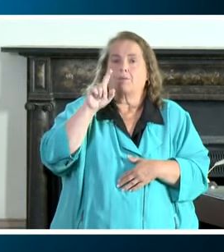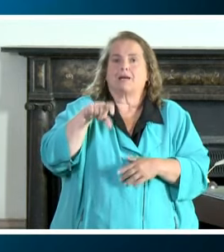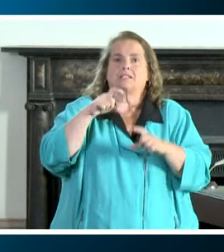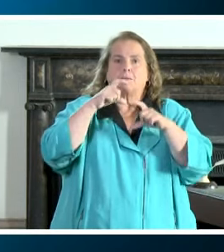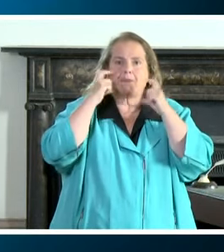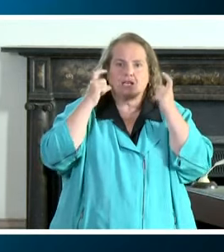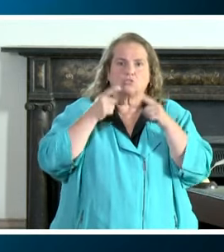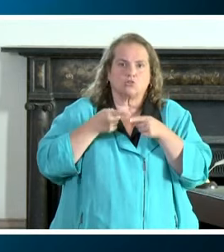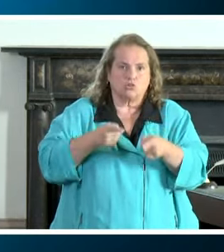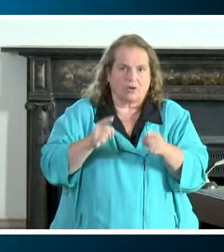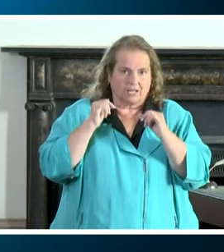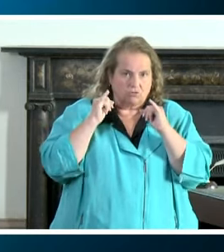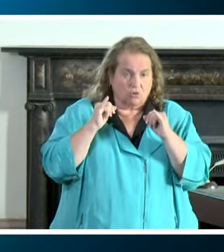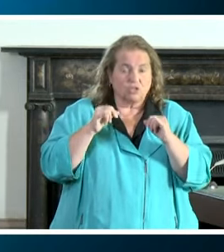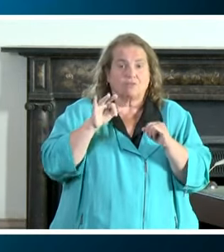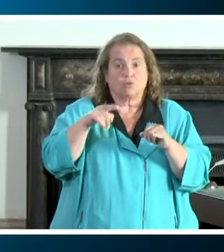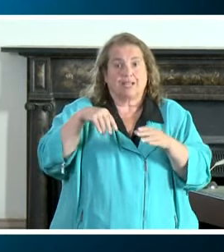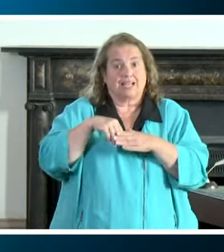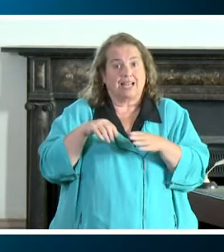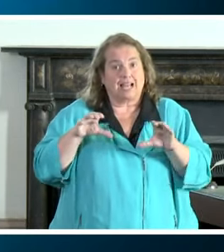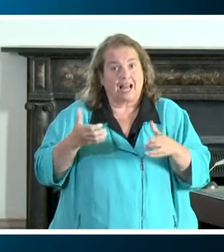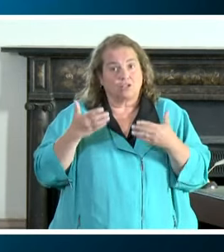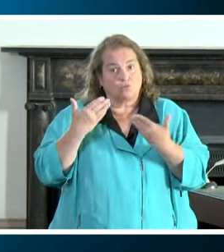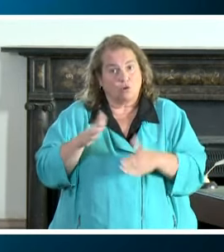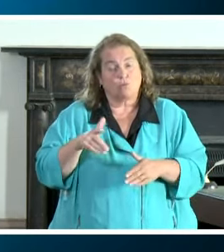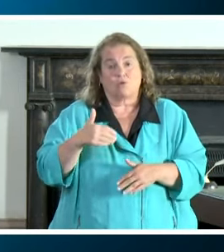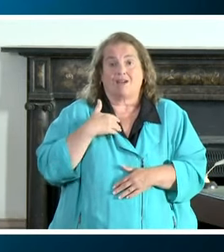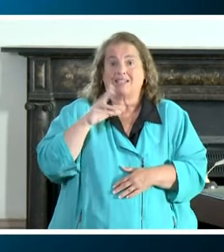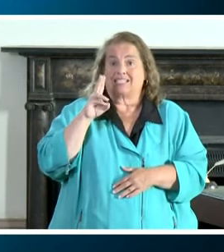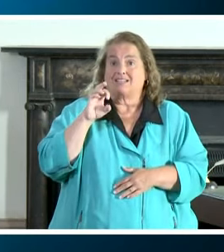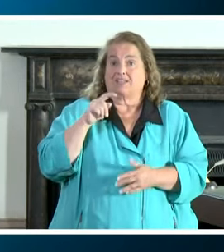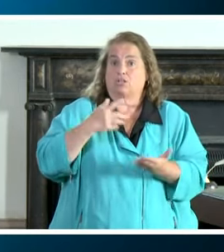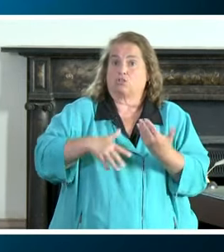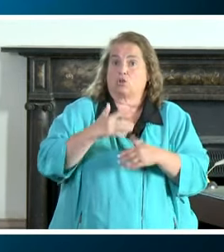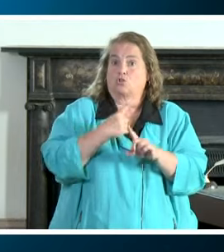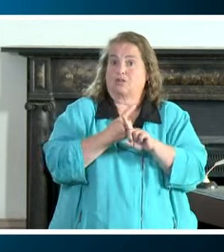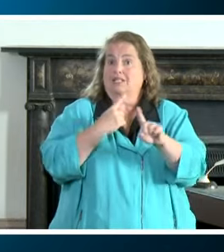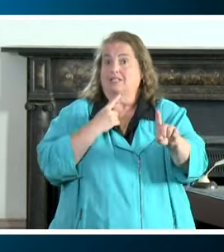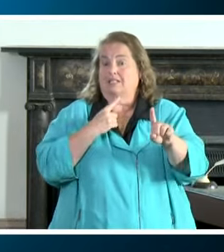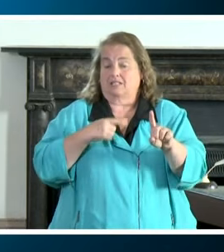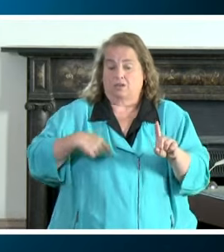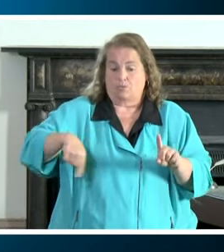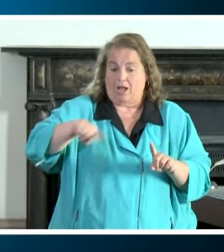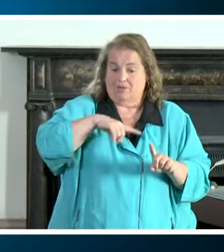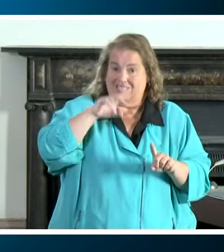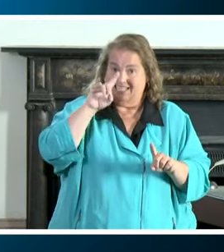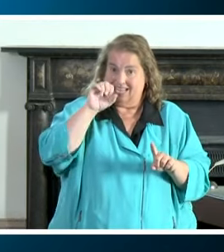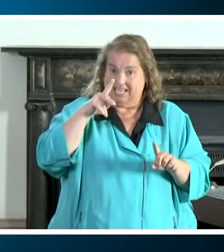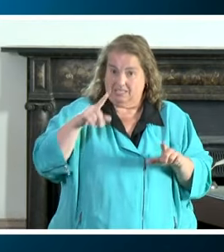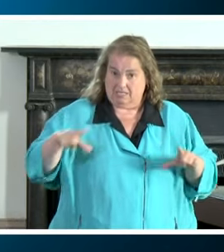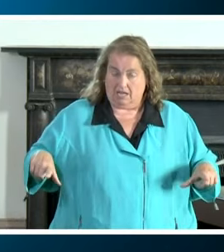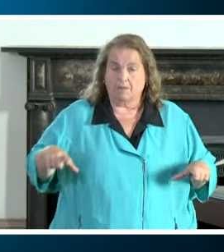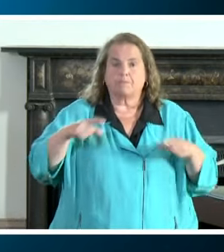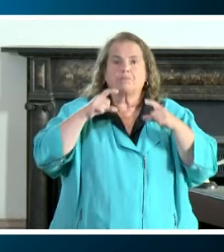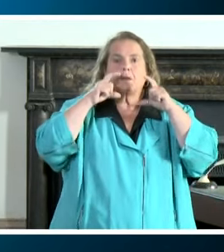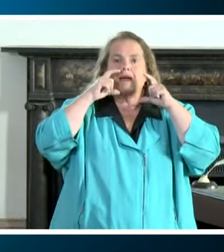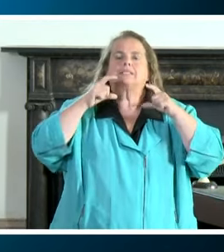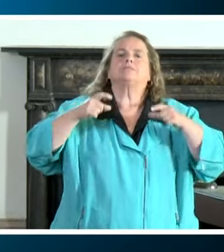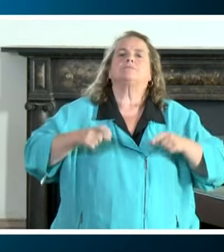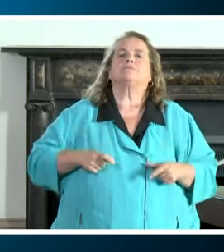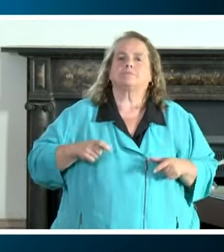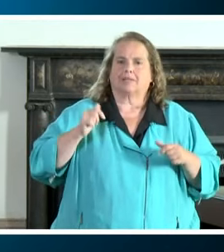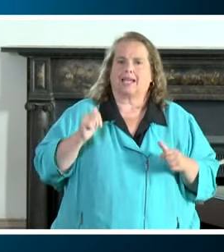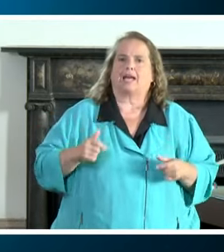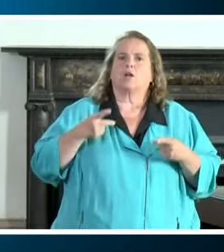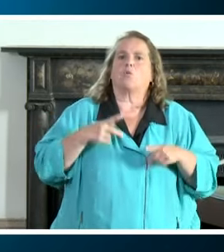instruction if you're in a classroom and you have that six feet social distancing around your desk your mask can come down while you're seated